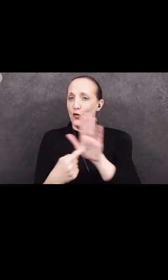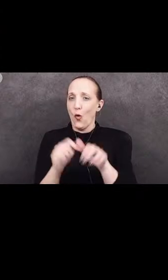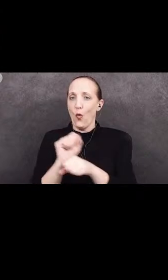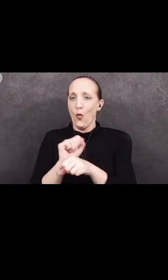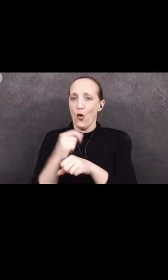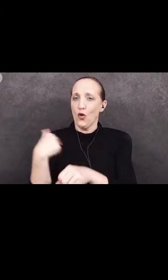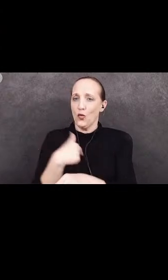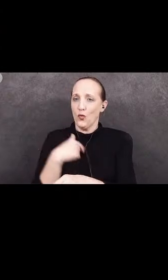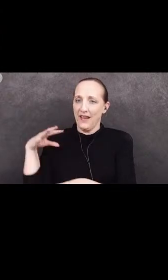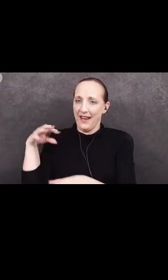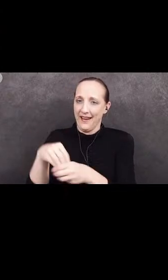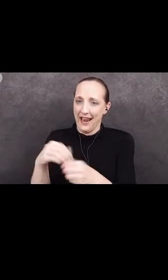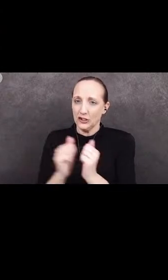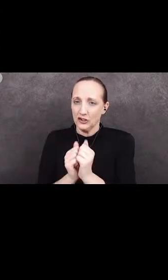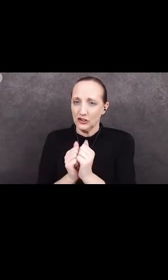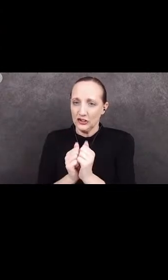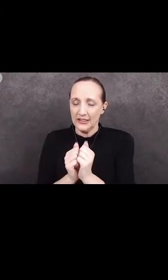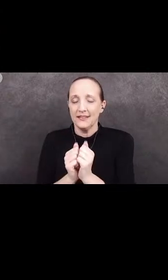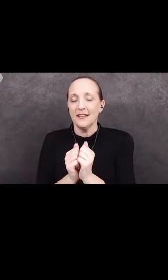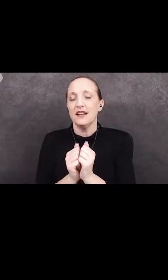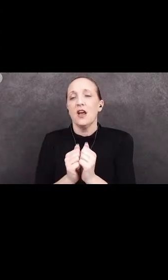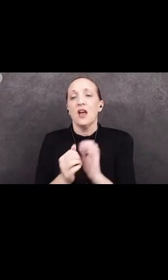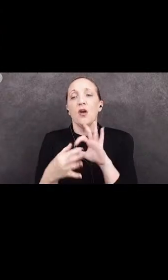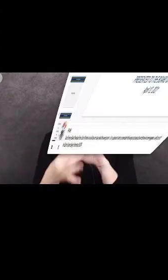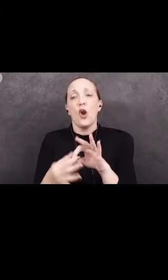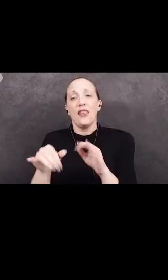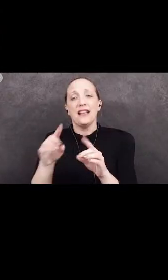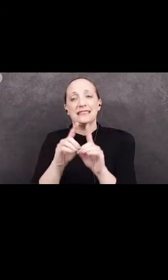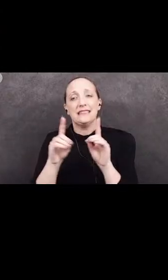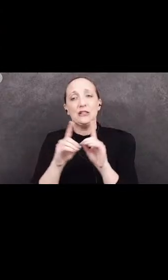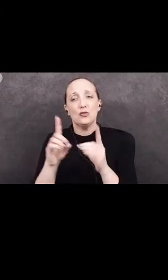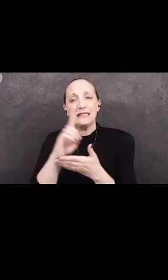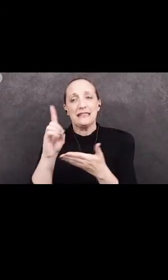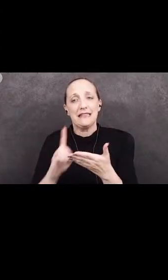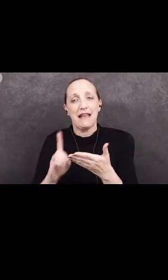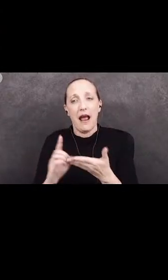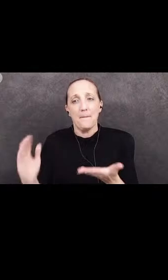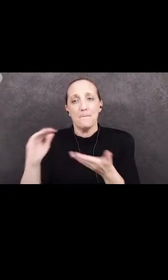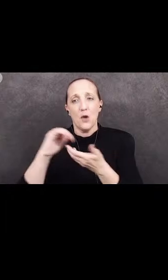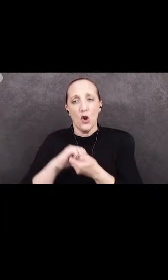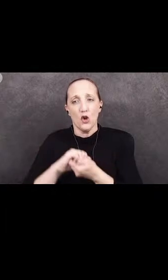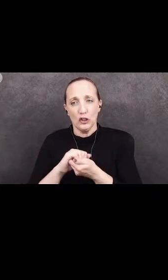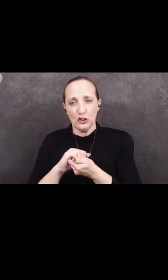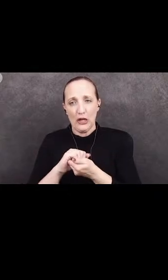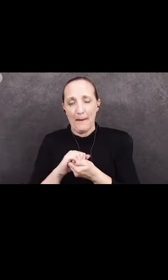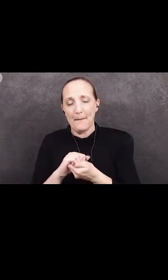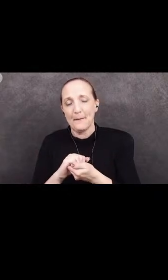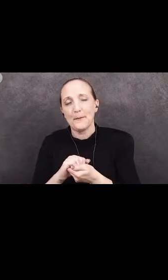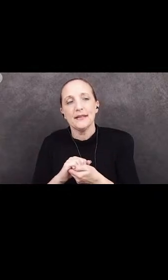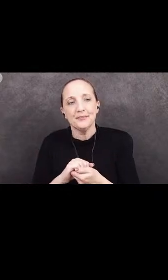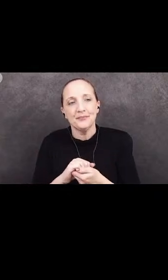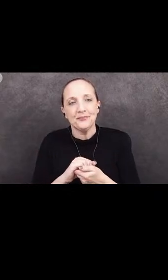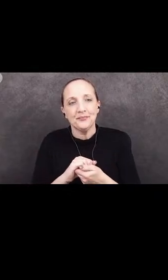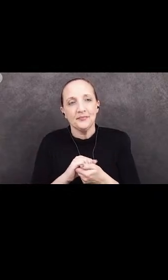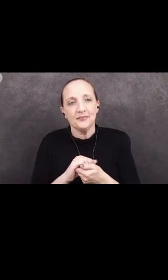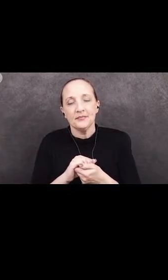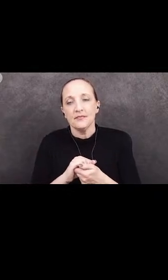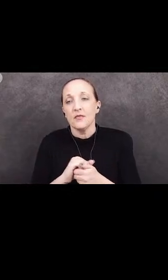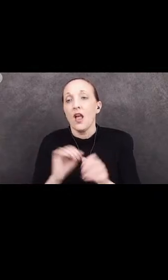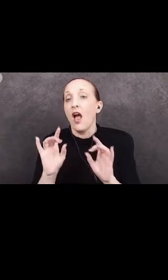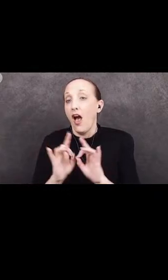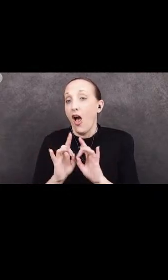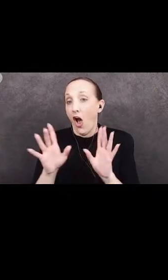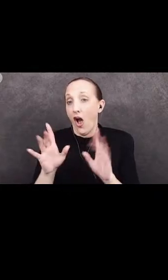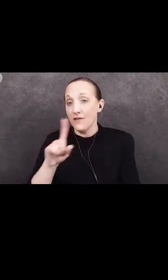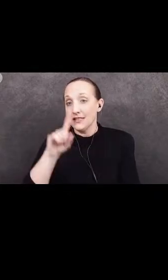engaged in, in regards to the district design partnership. And so, the obvious